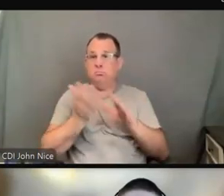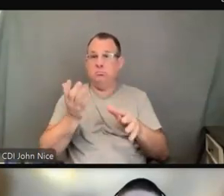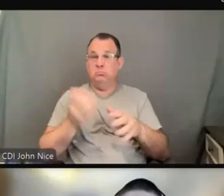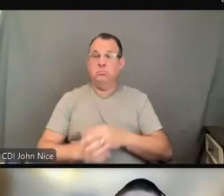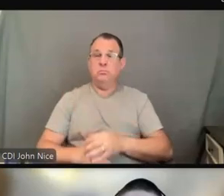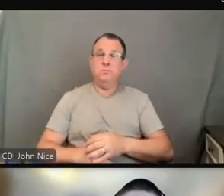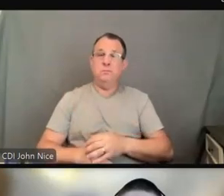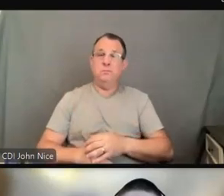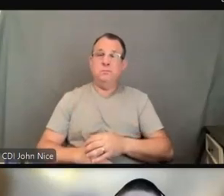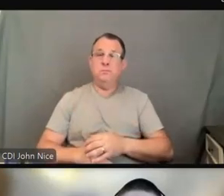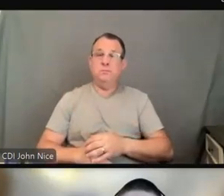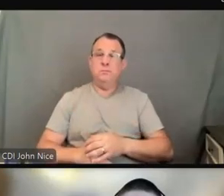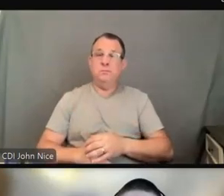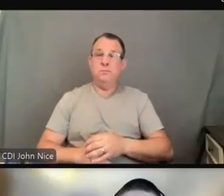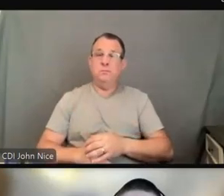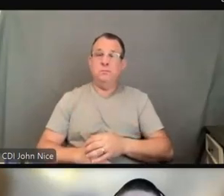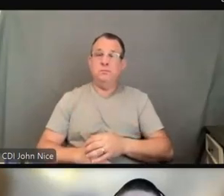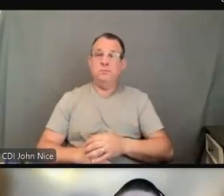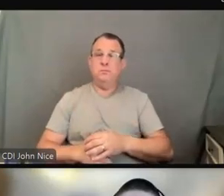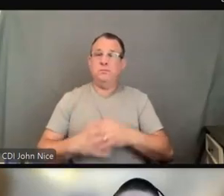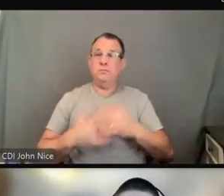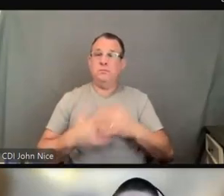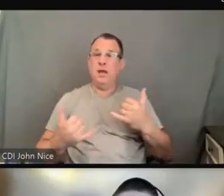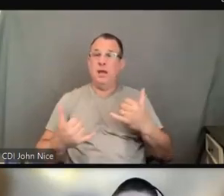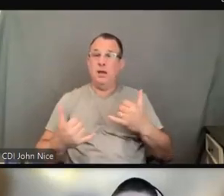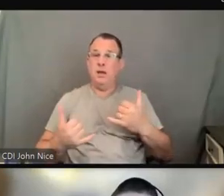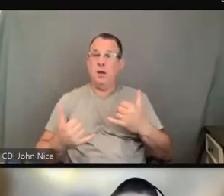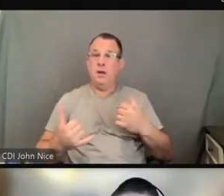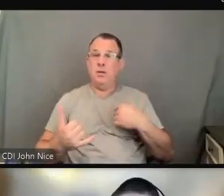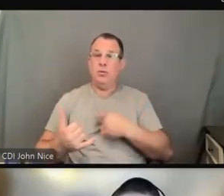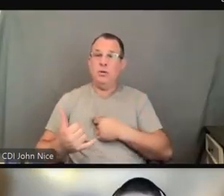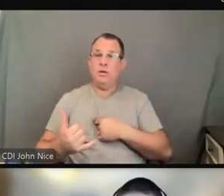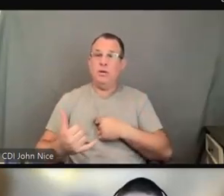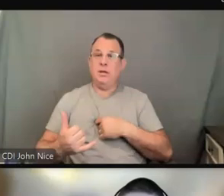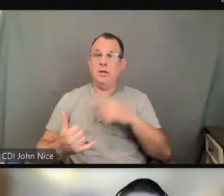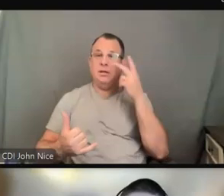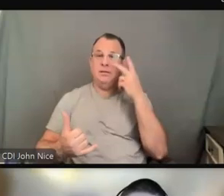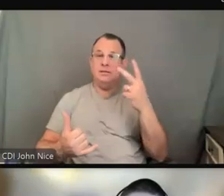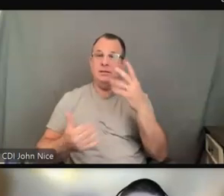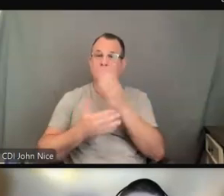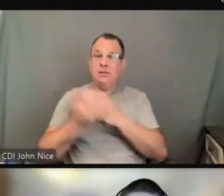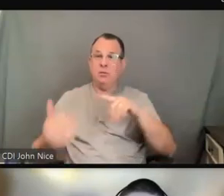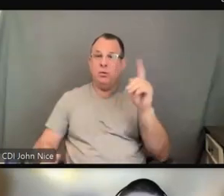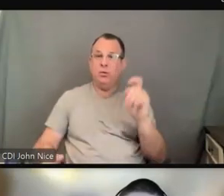So this is our section where we talk about questions, and there are some questions in the Q&A.